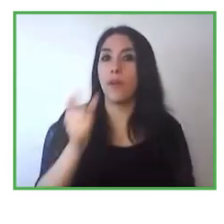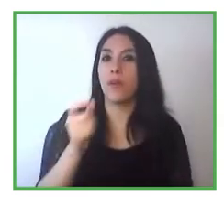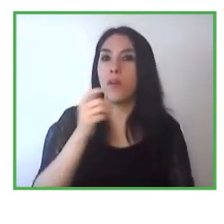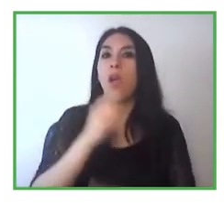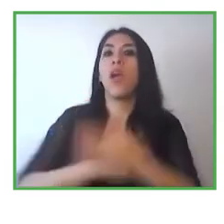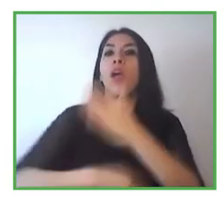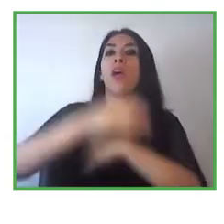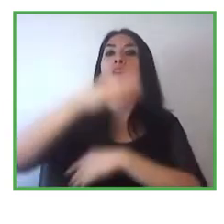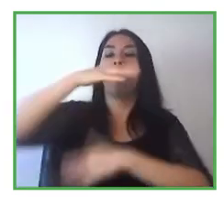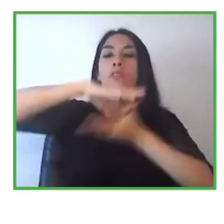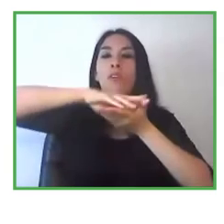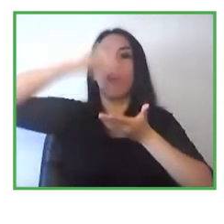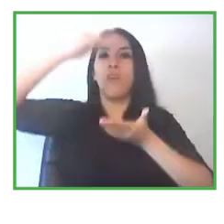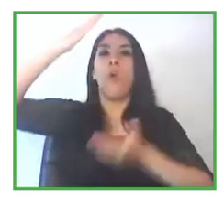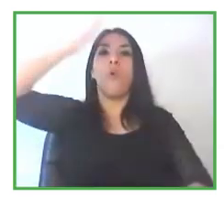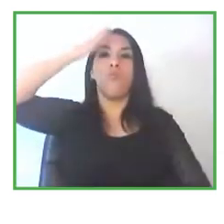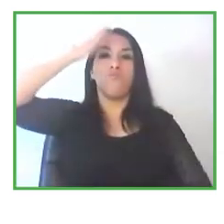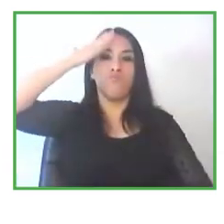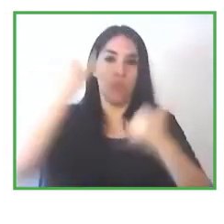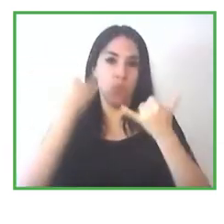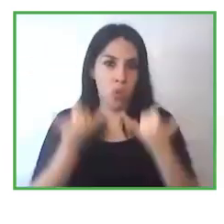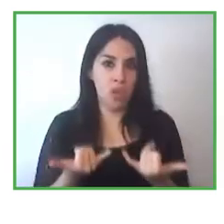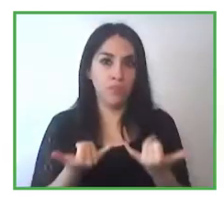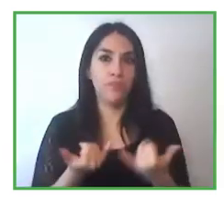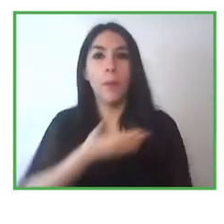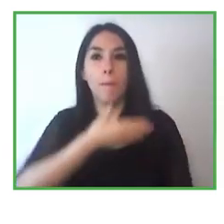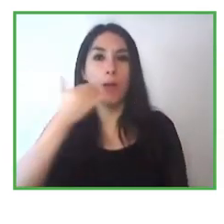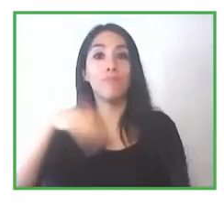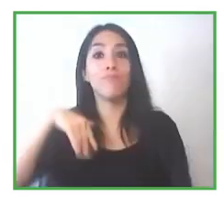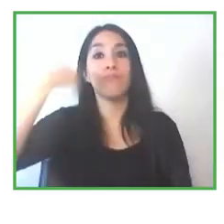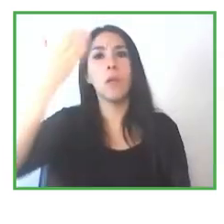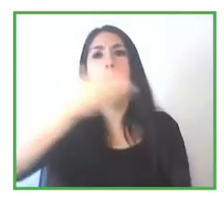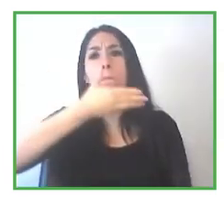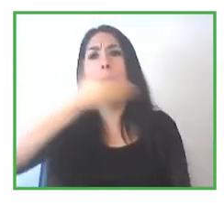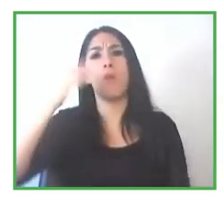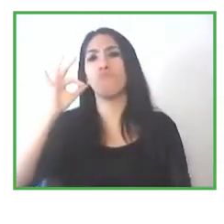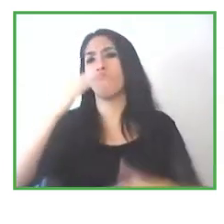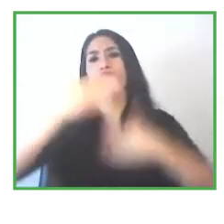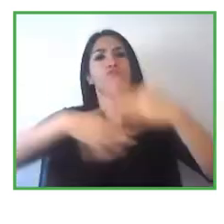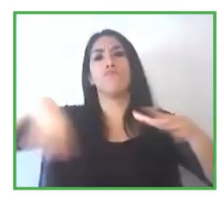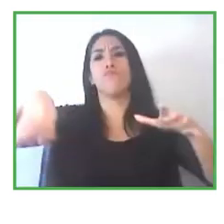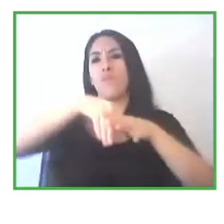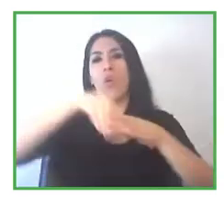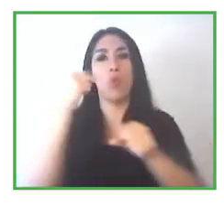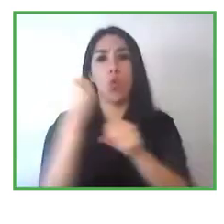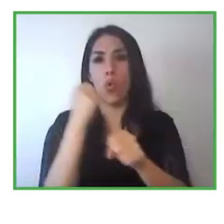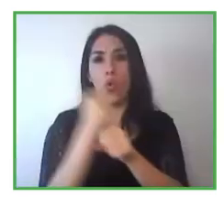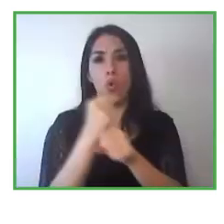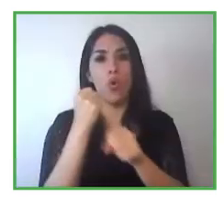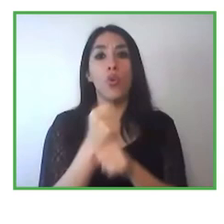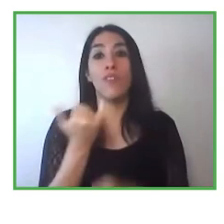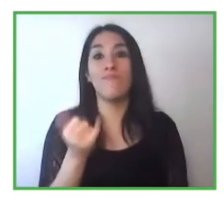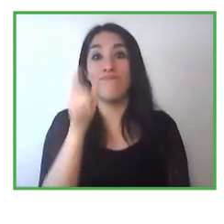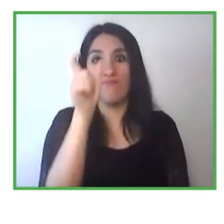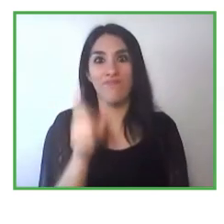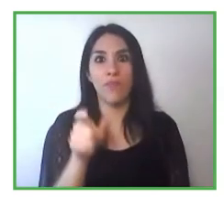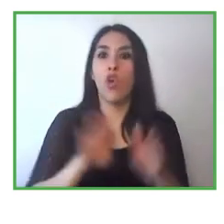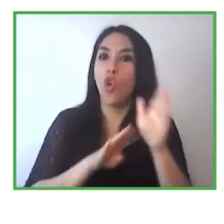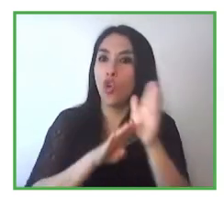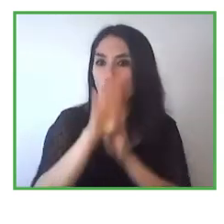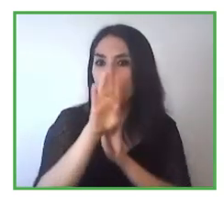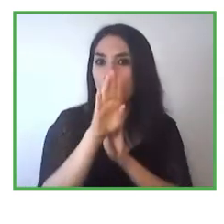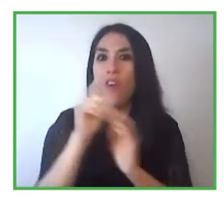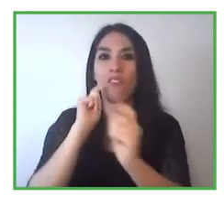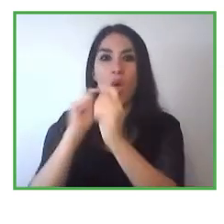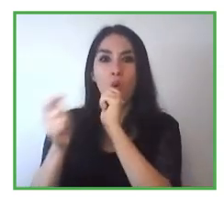this manual on social emotional skills or soft skills where the person can develop a sort of